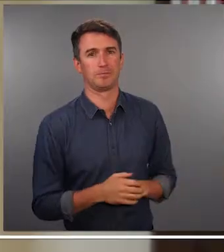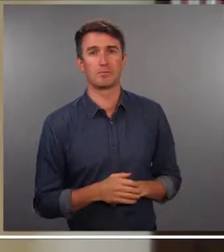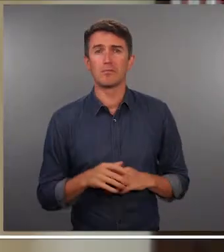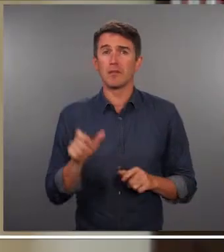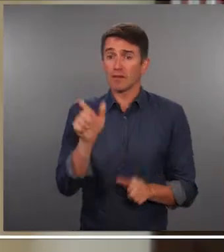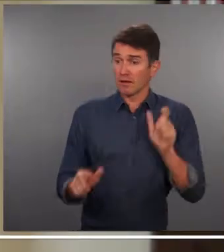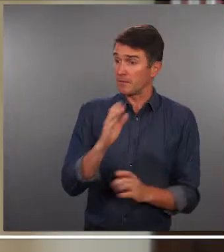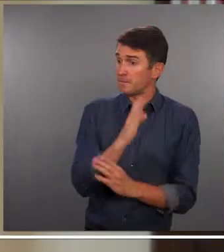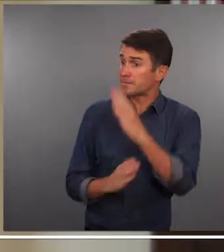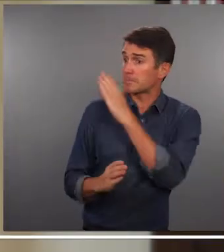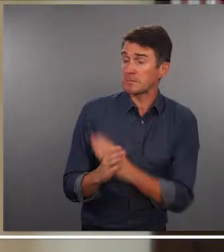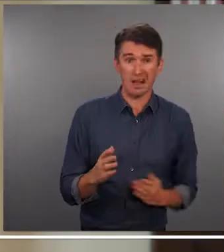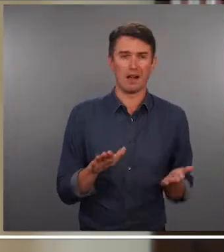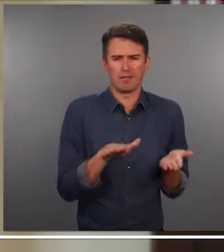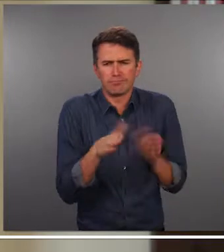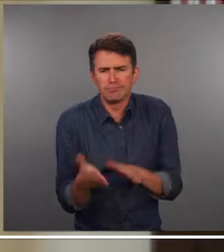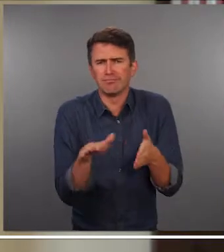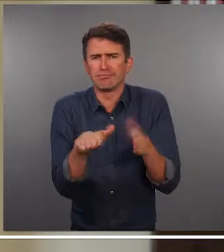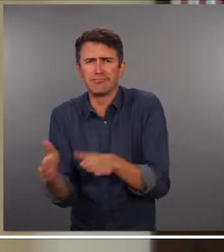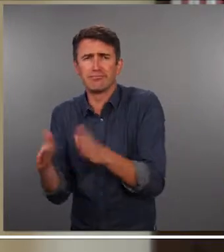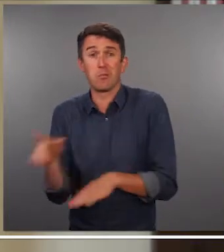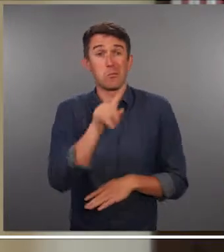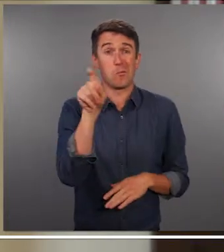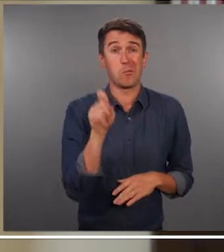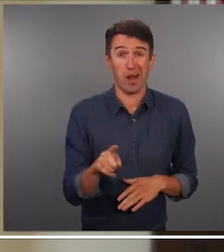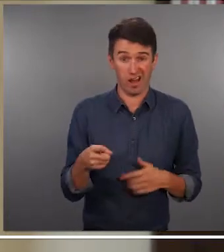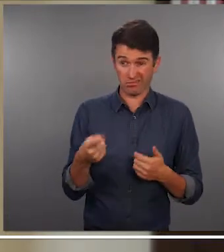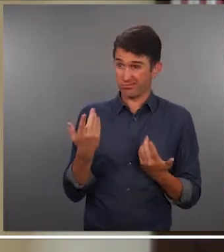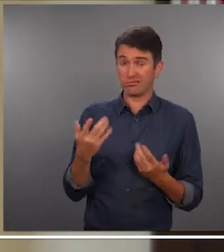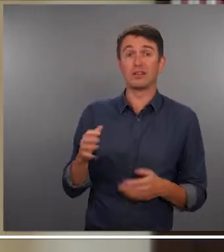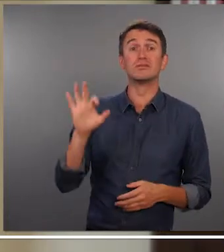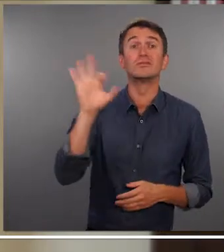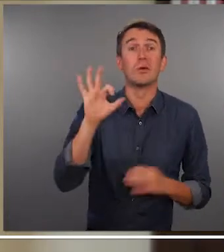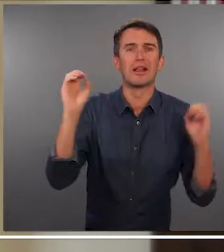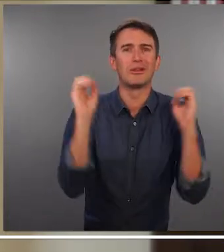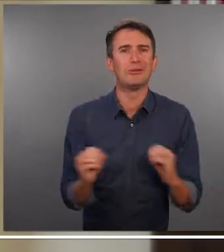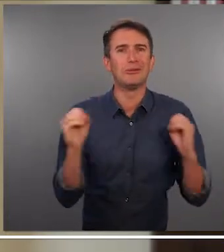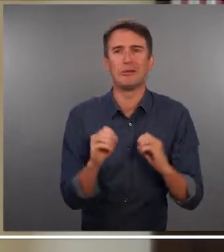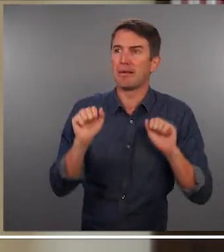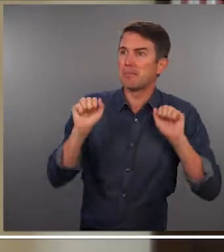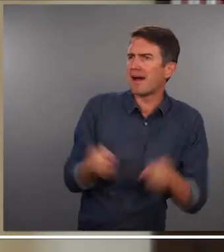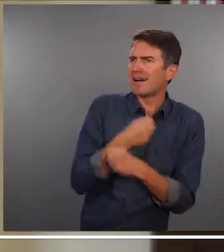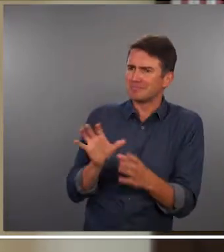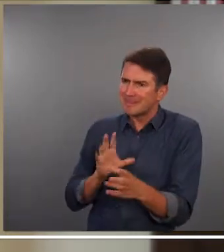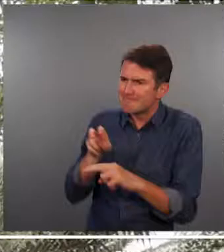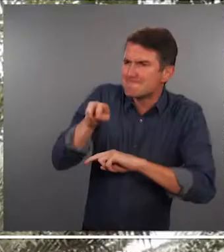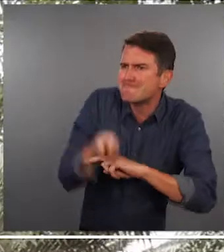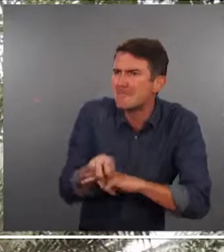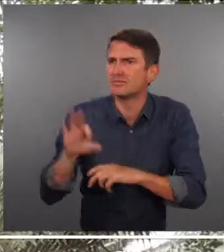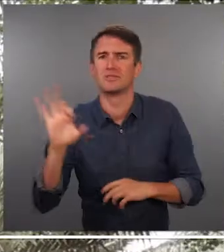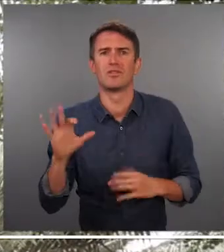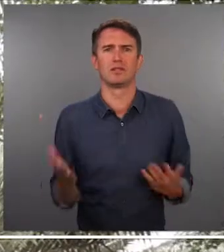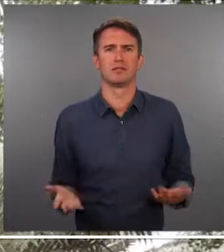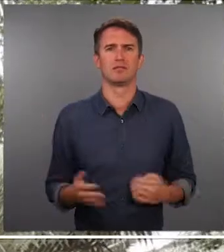People with disabilities have died in a very young, early age Just because not having access to the toilet They